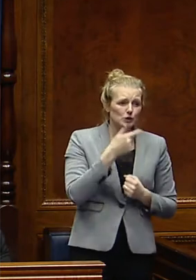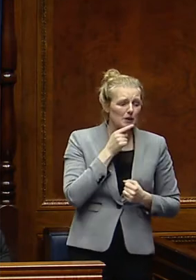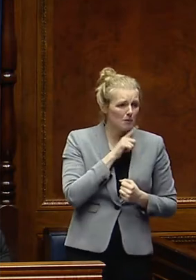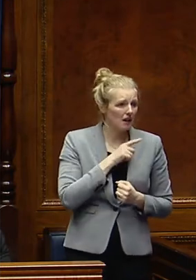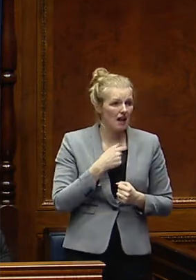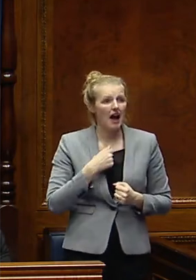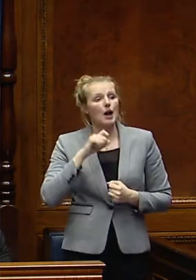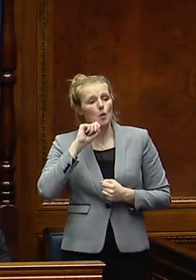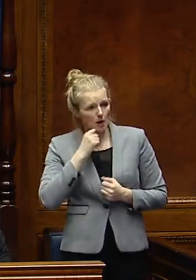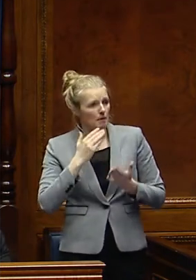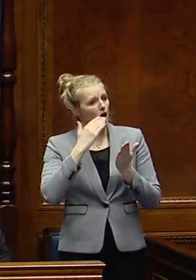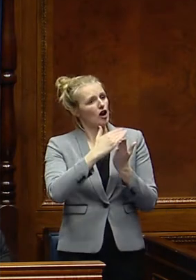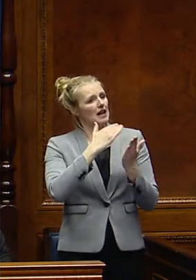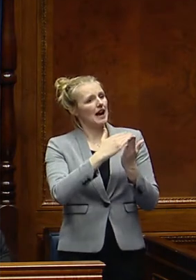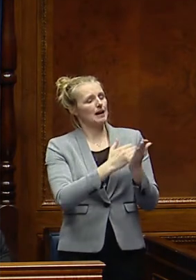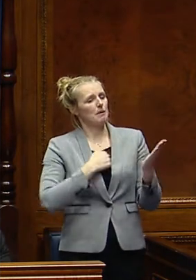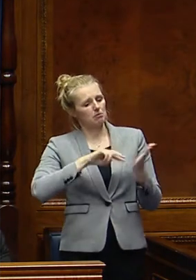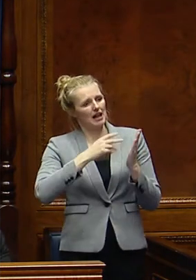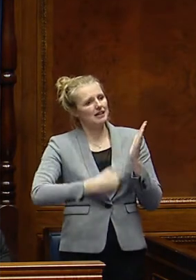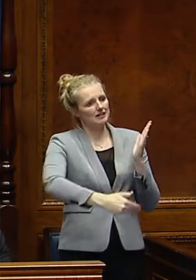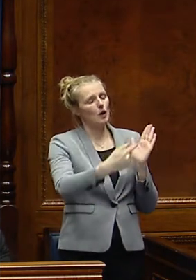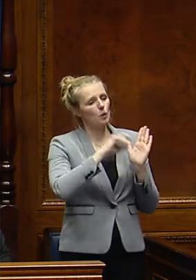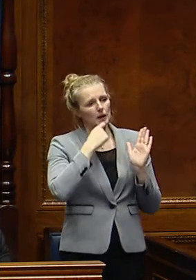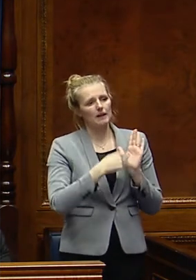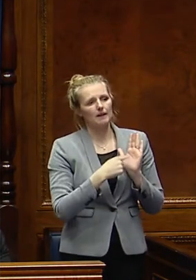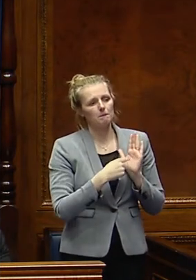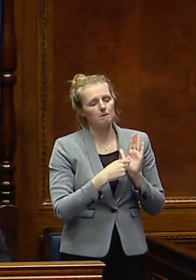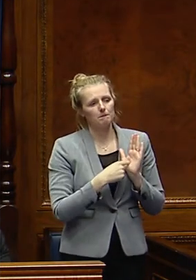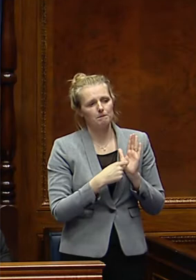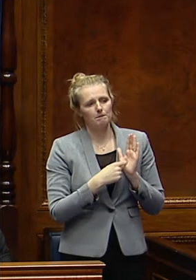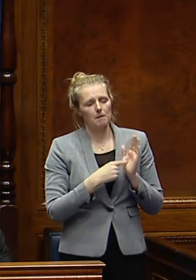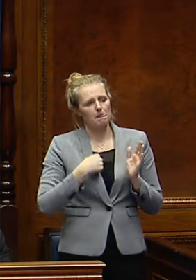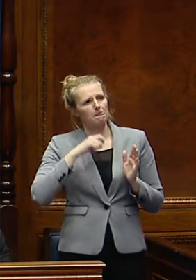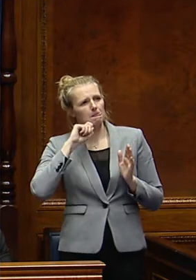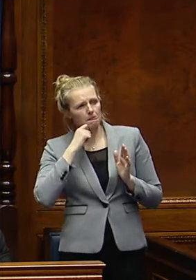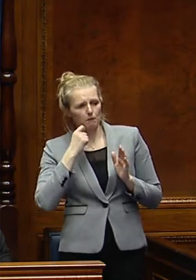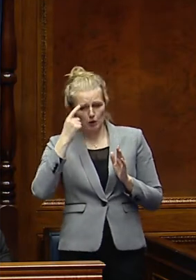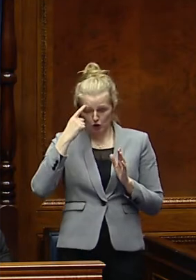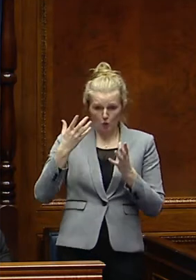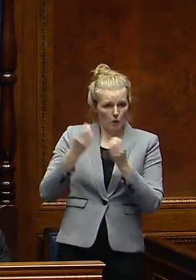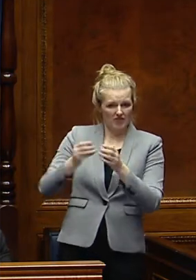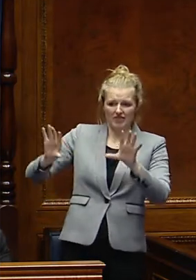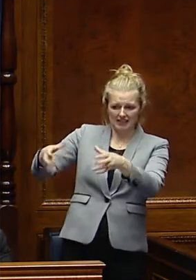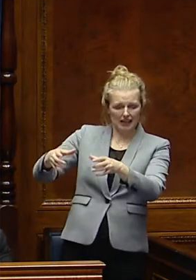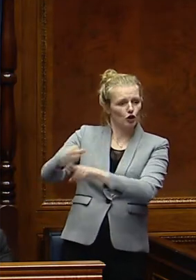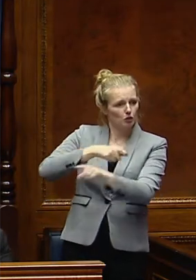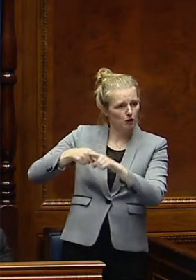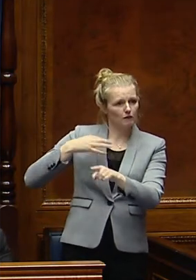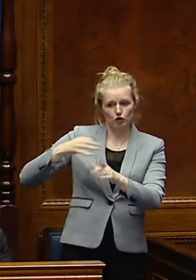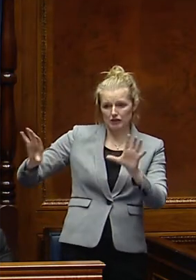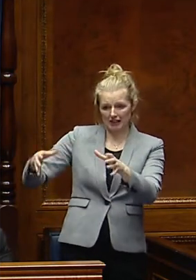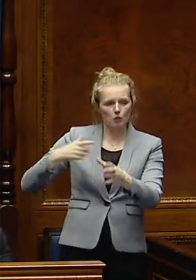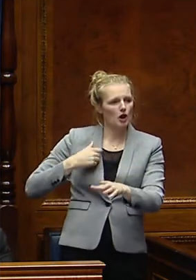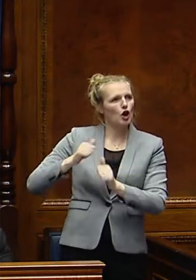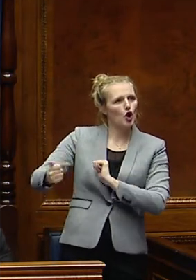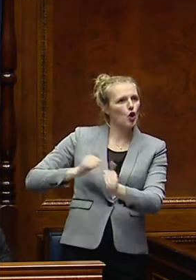So I will be outlining my plans as I go forward, but importantly, looking at co-design with the sector, the community and voluntary sector, with